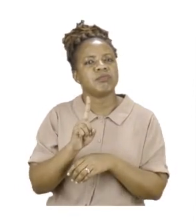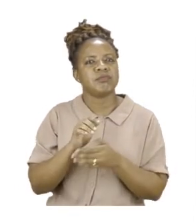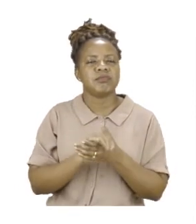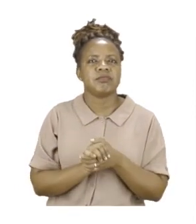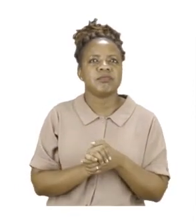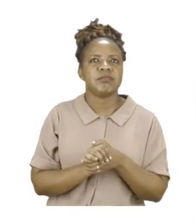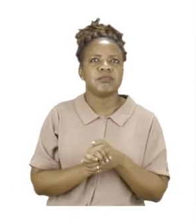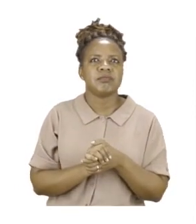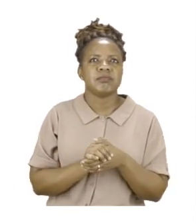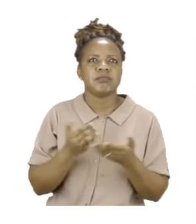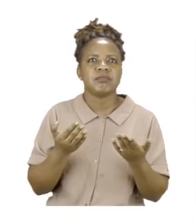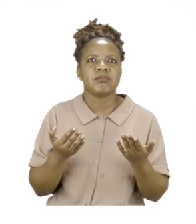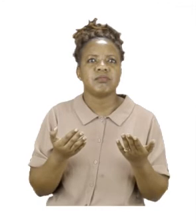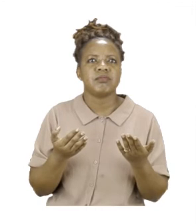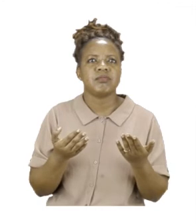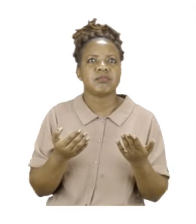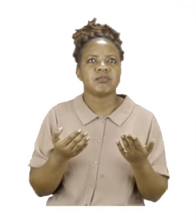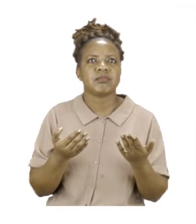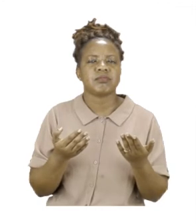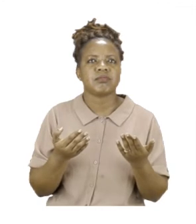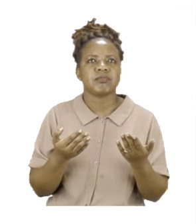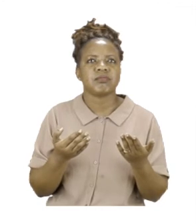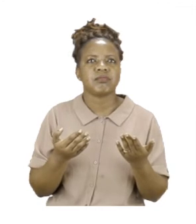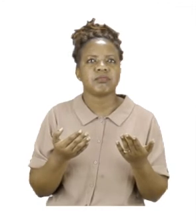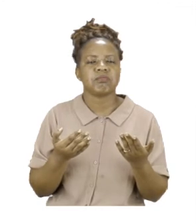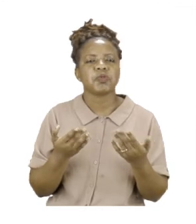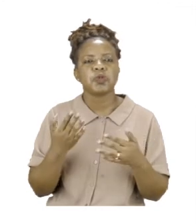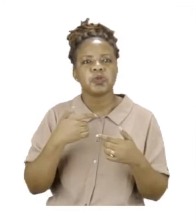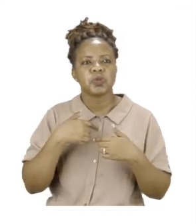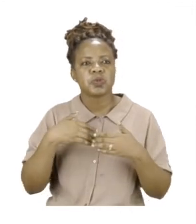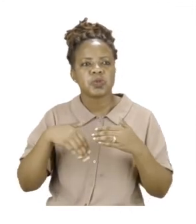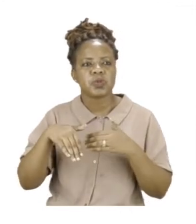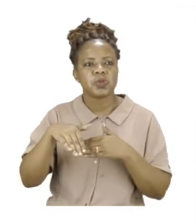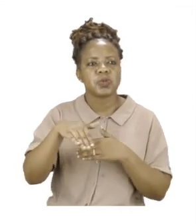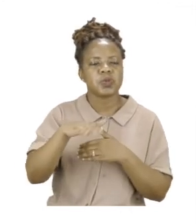Let us say, we will be going by air.